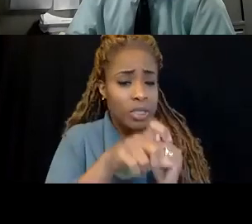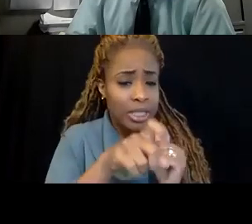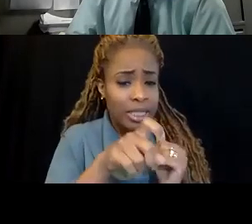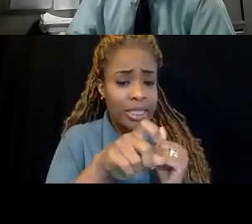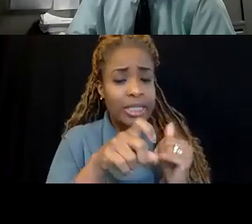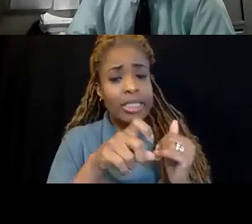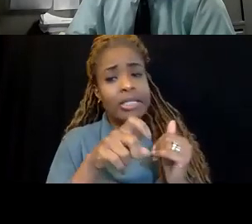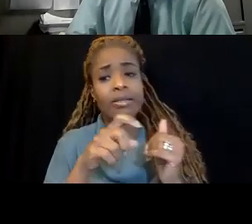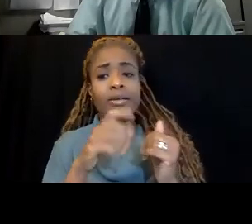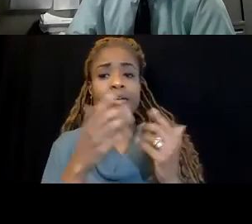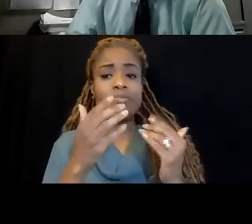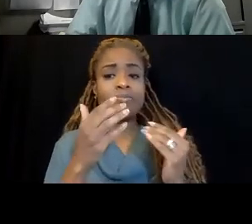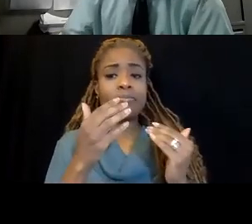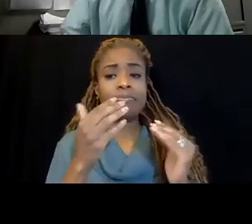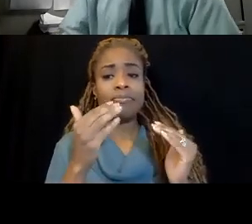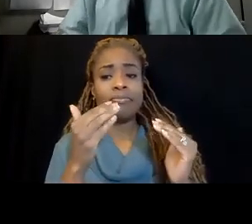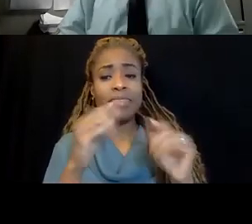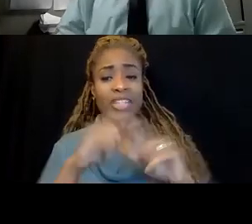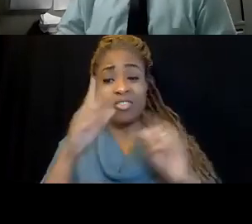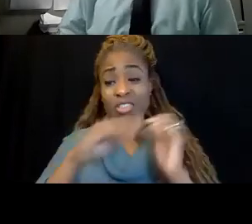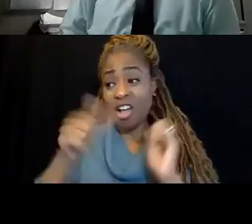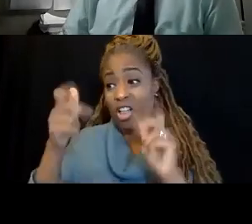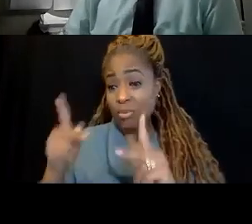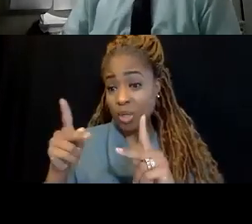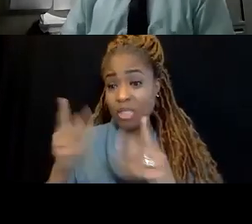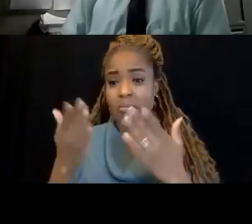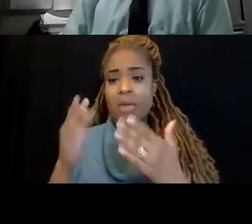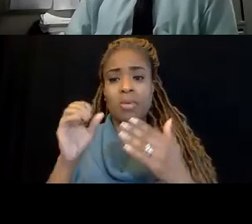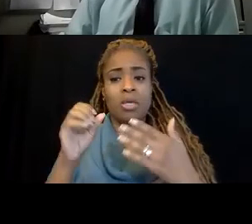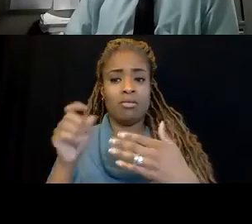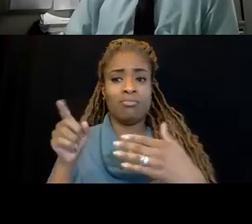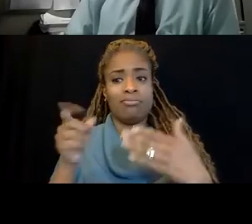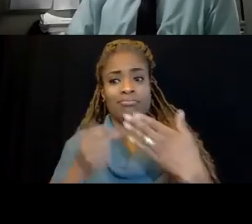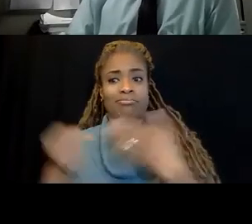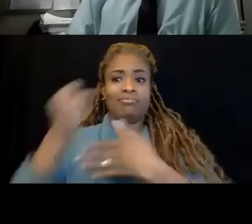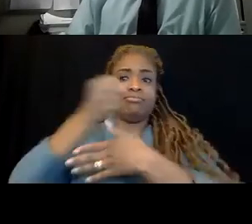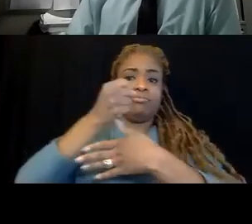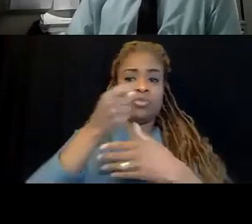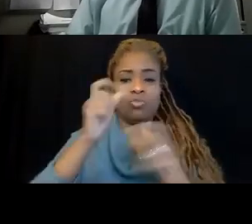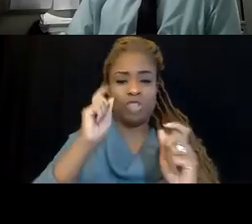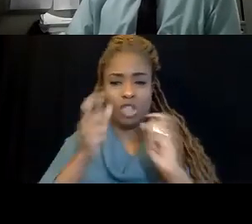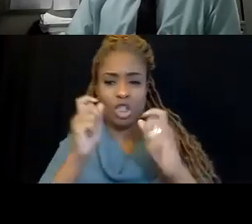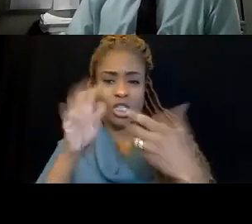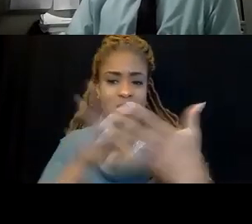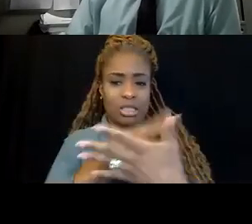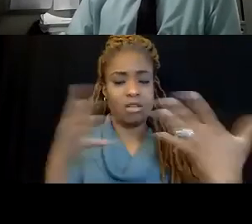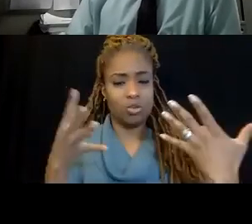different than someone else's, maybe they can put, you know, make an adjustment to the schedule. But,